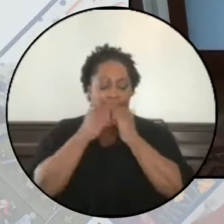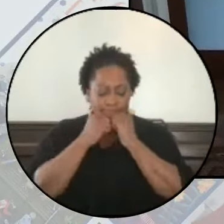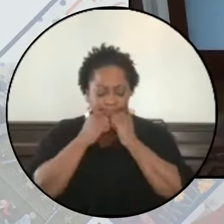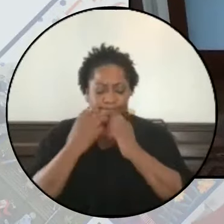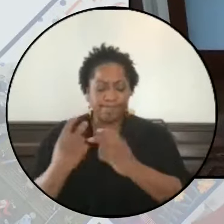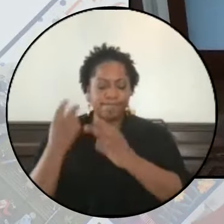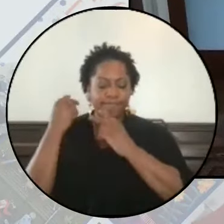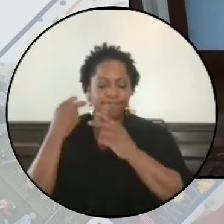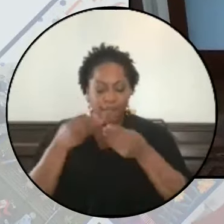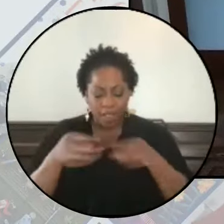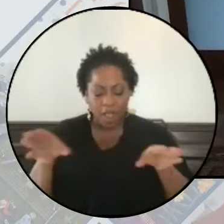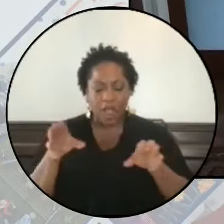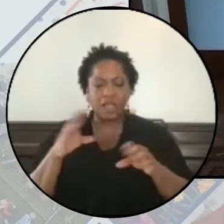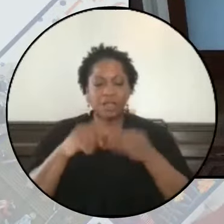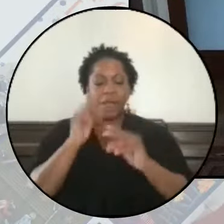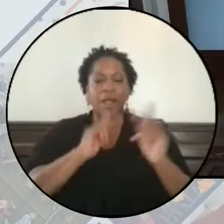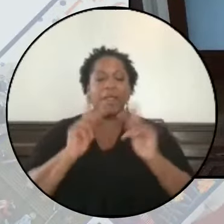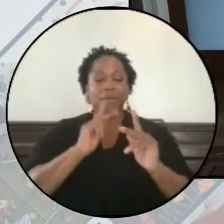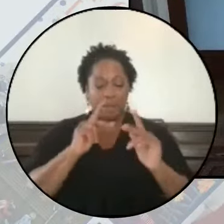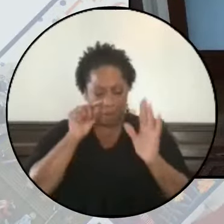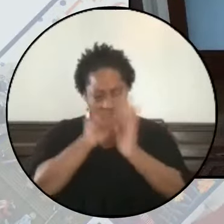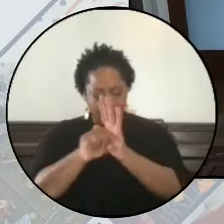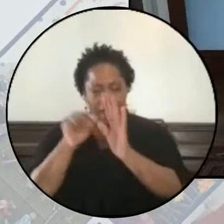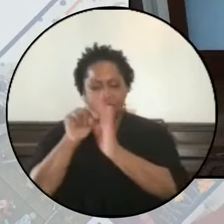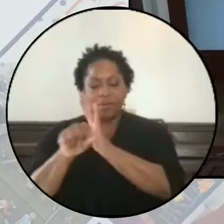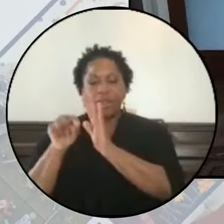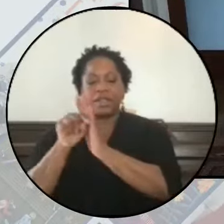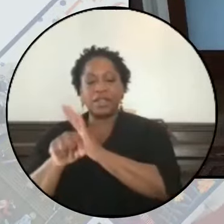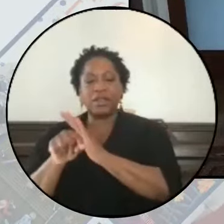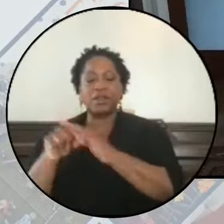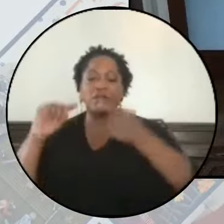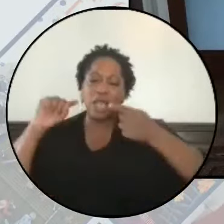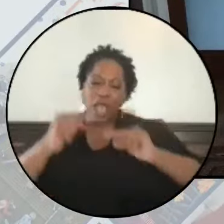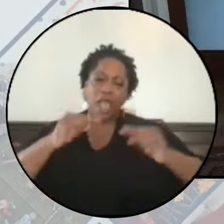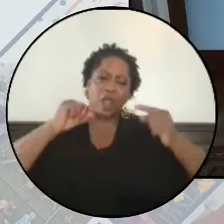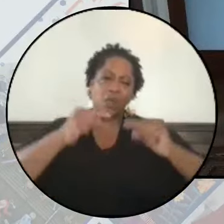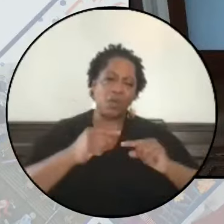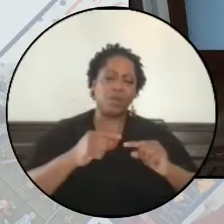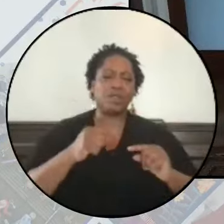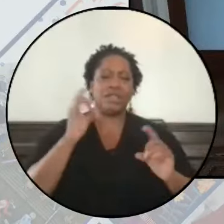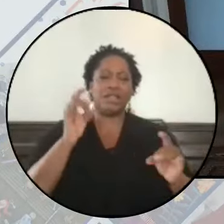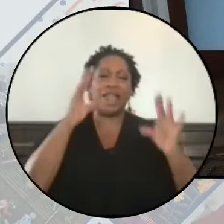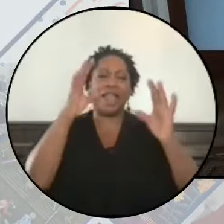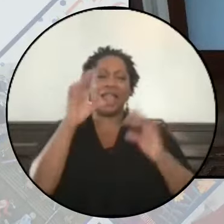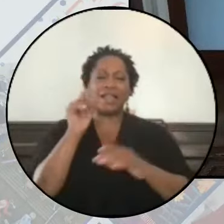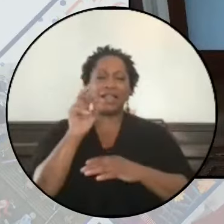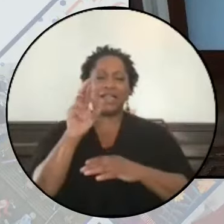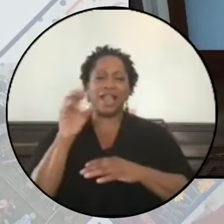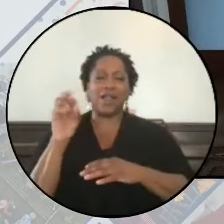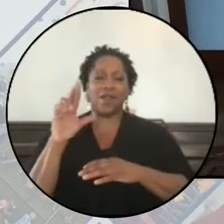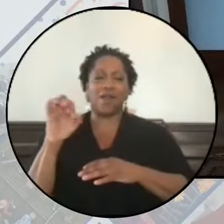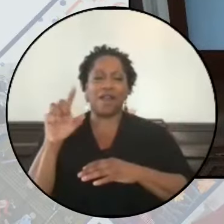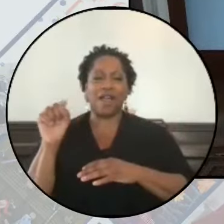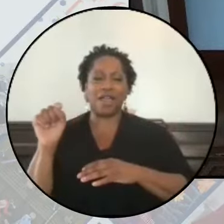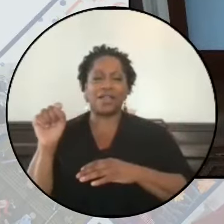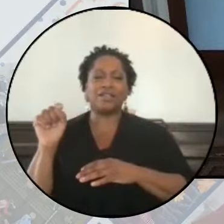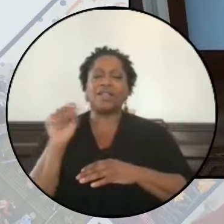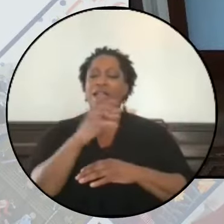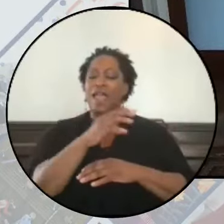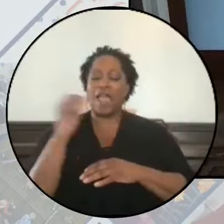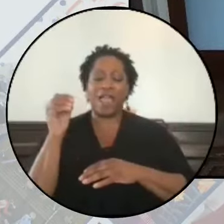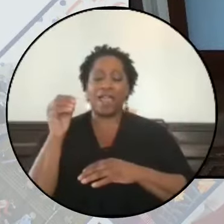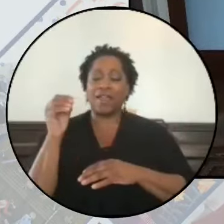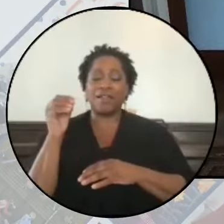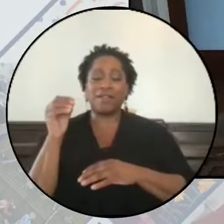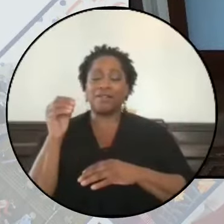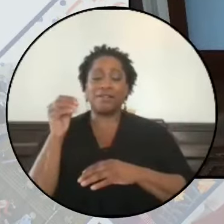about the people who have been killed and wounded and wounded terrorized and displaced with nowhere